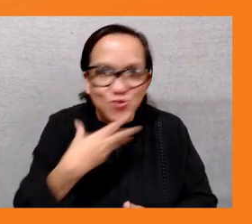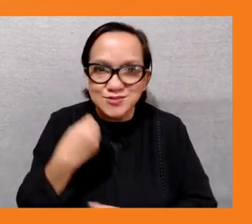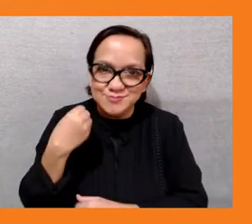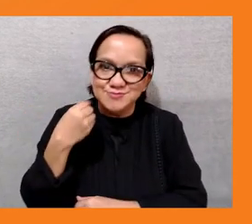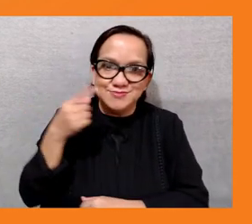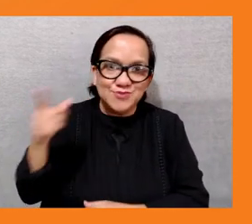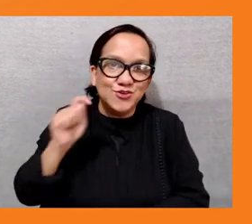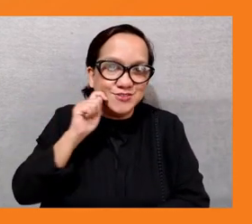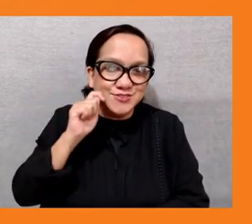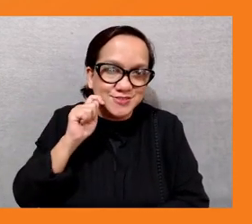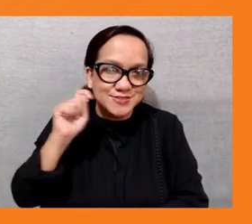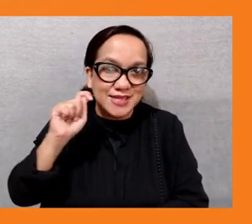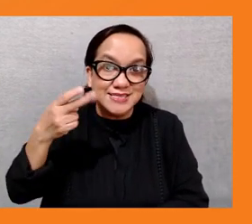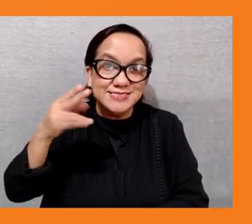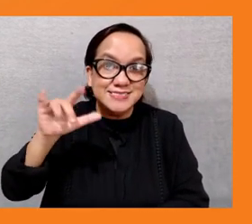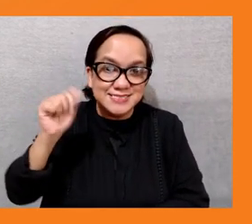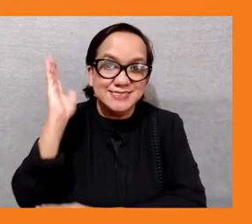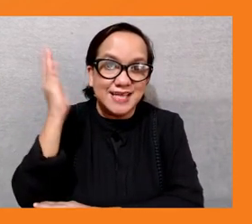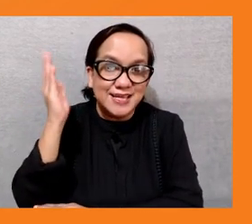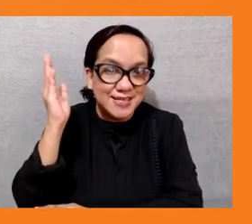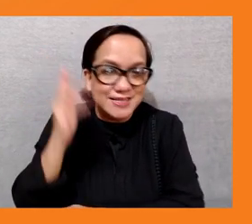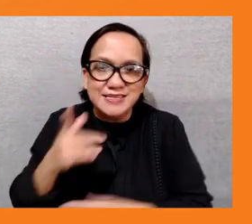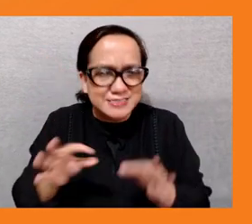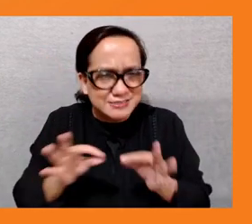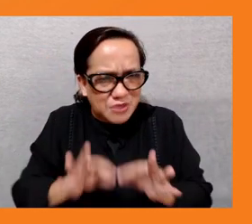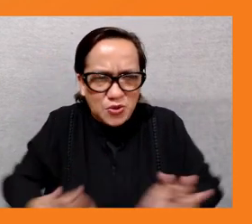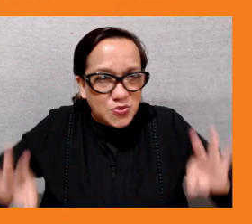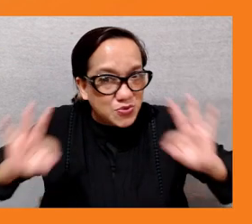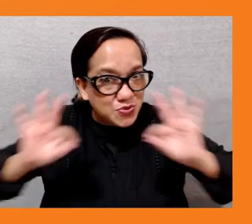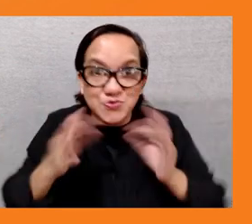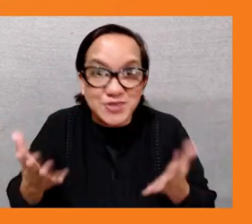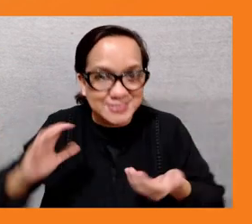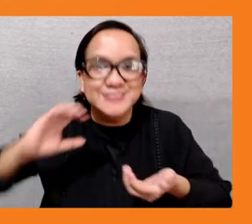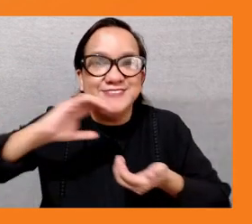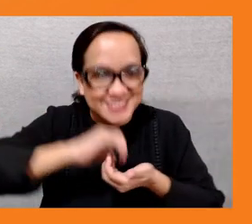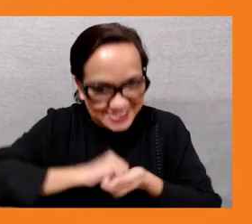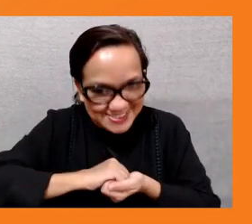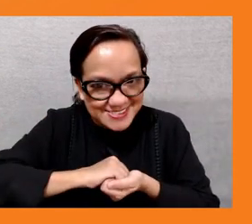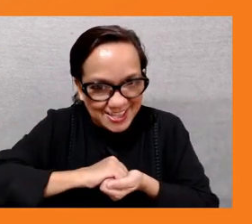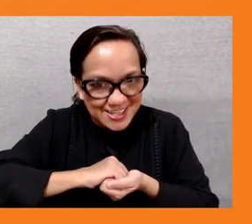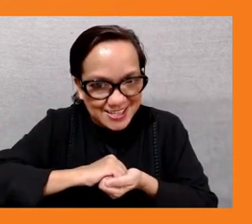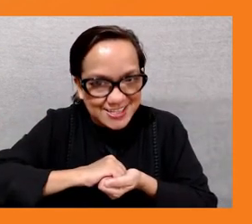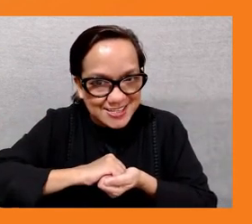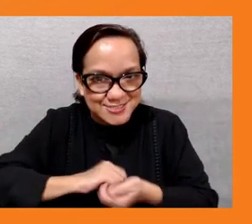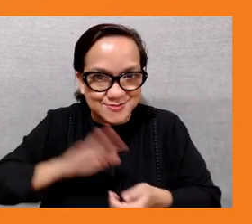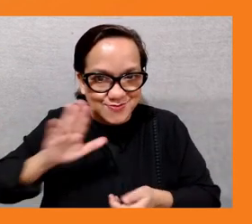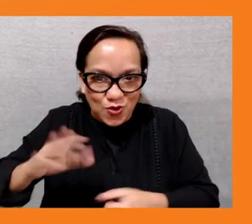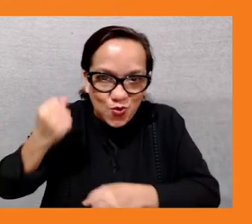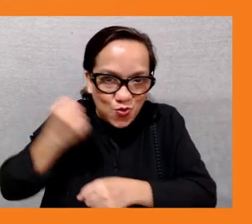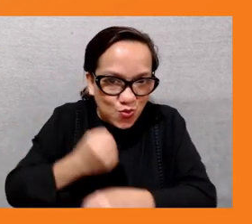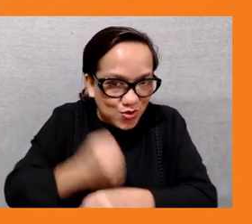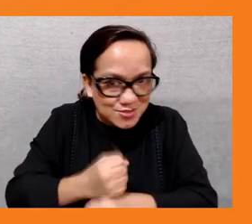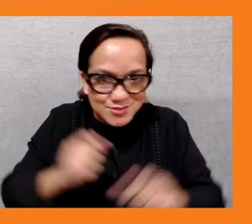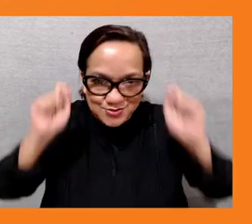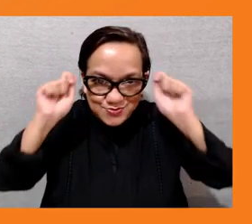effective partnership in a just transition and i think your initiative really highlights the benefits of tapping the right stakeholders